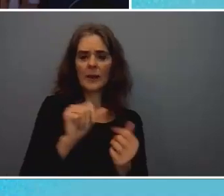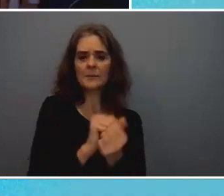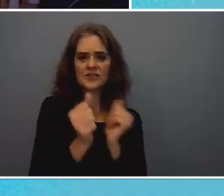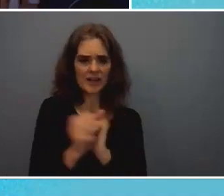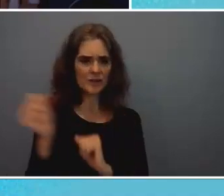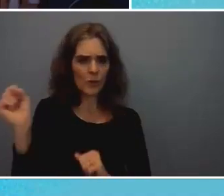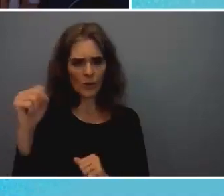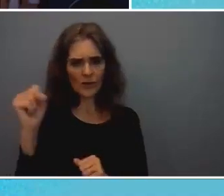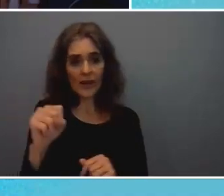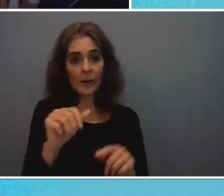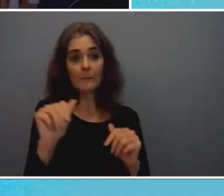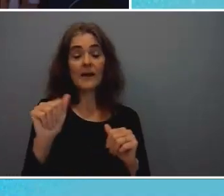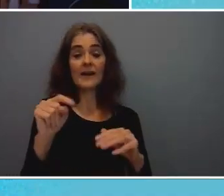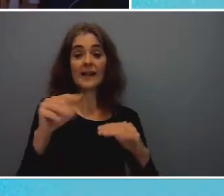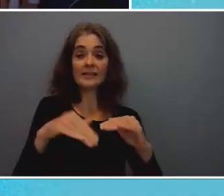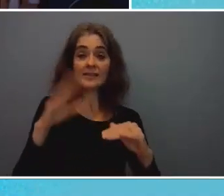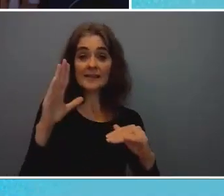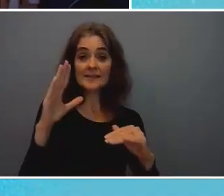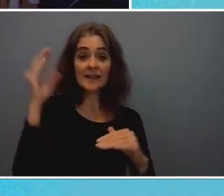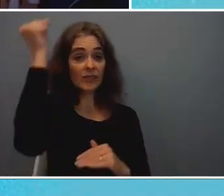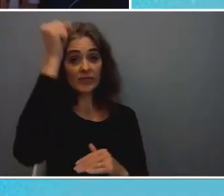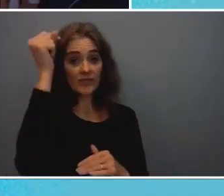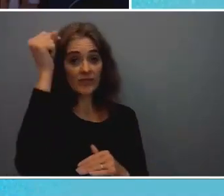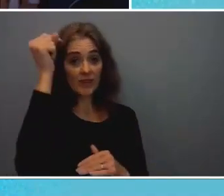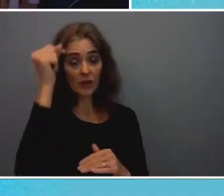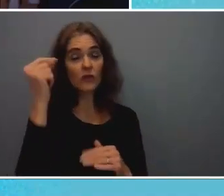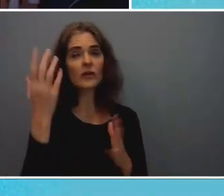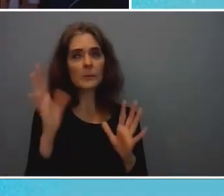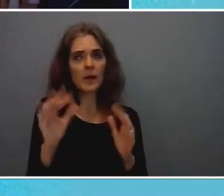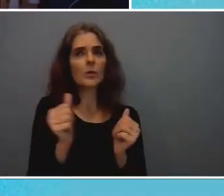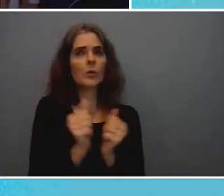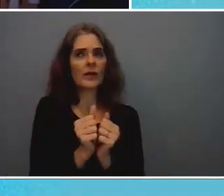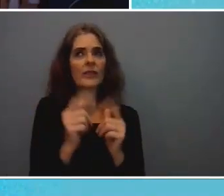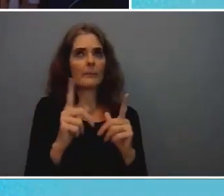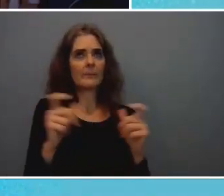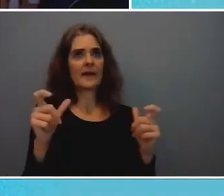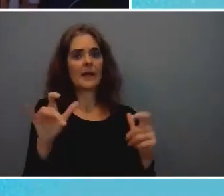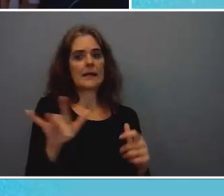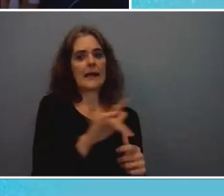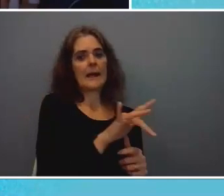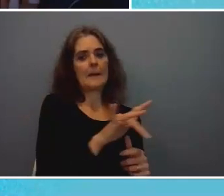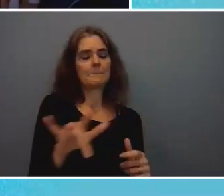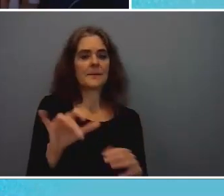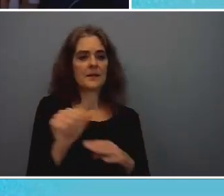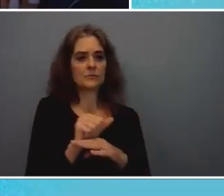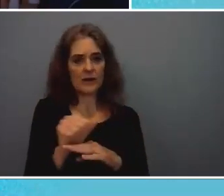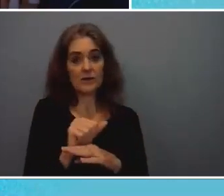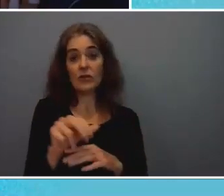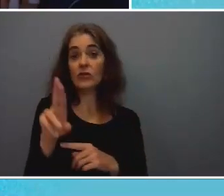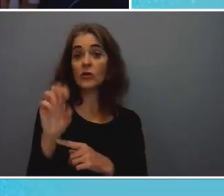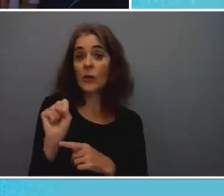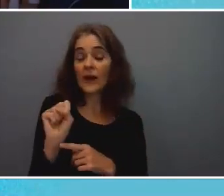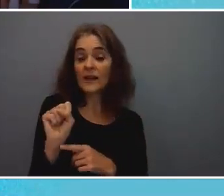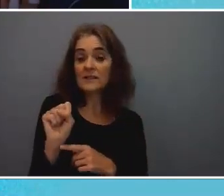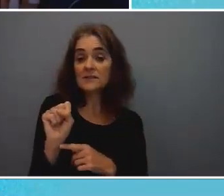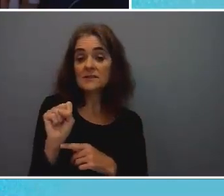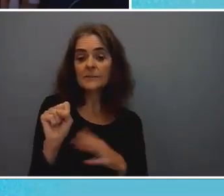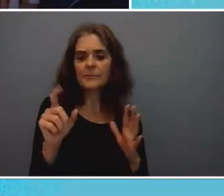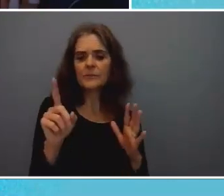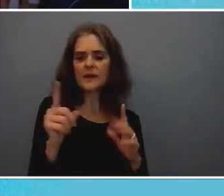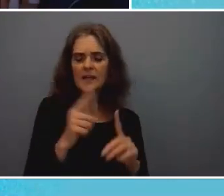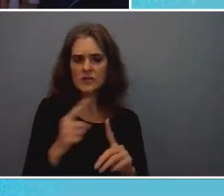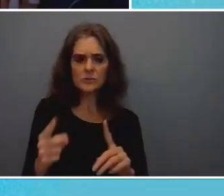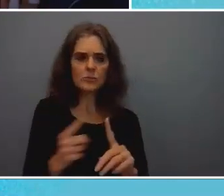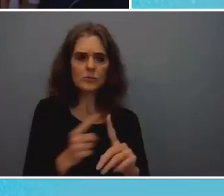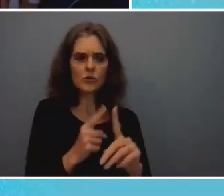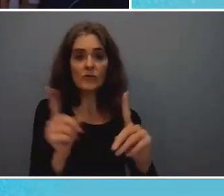idea that at least in theory although with a huge gap in practice the united states is moving to where it needs to be which